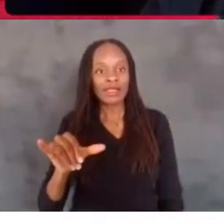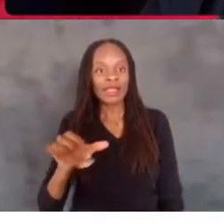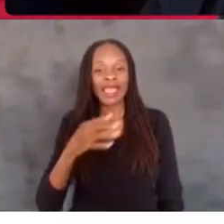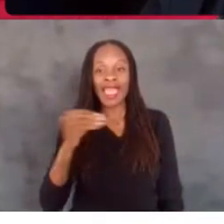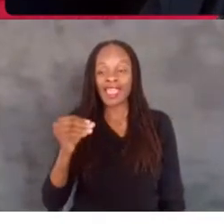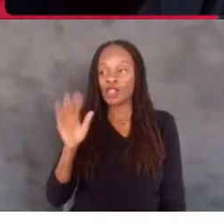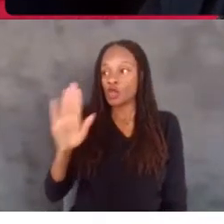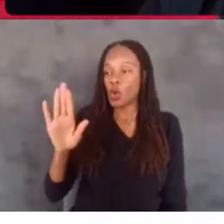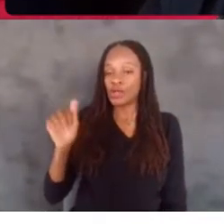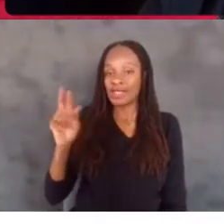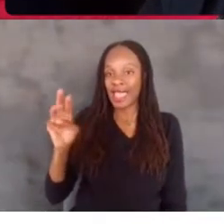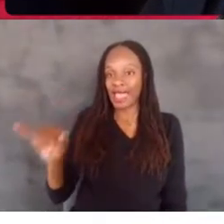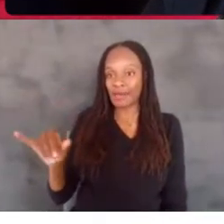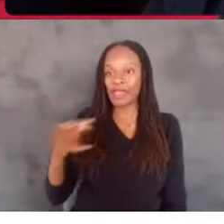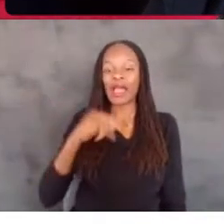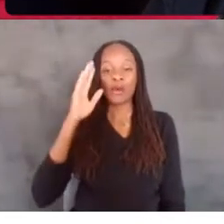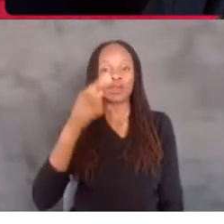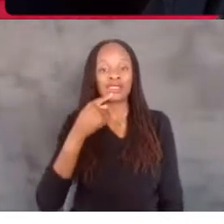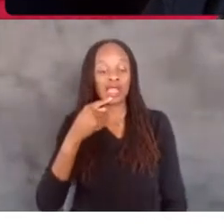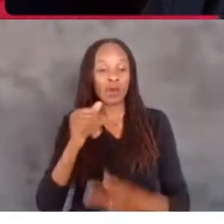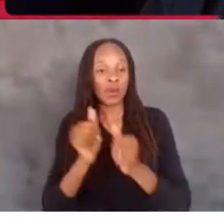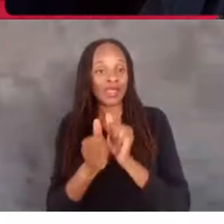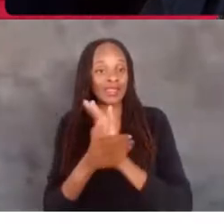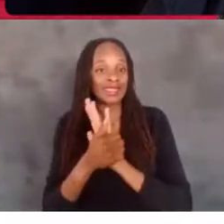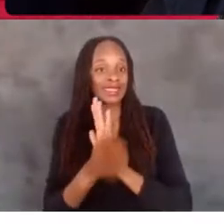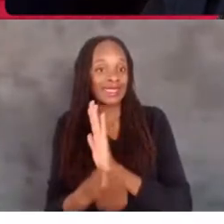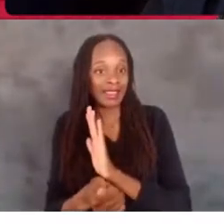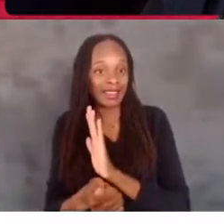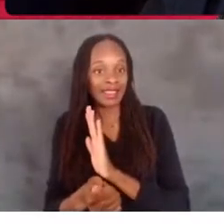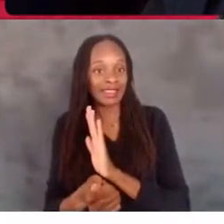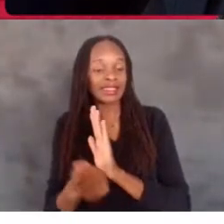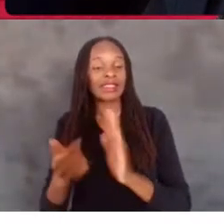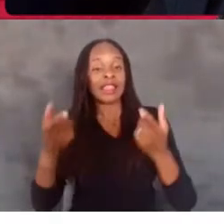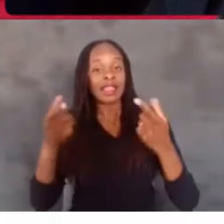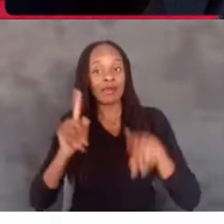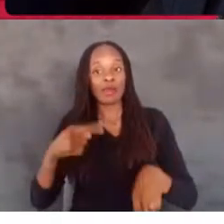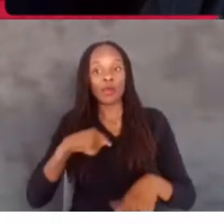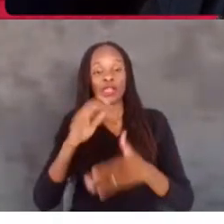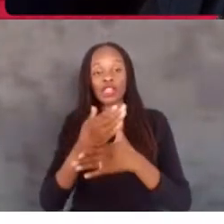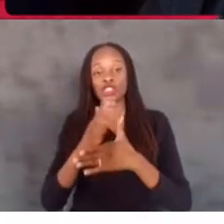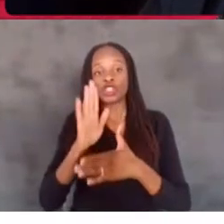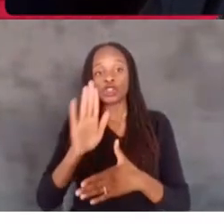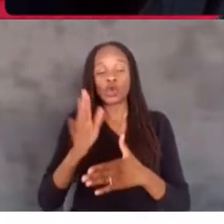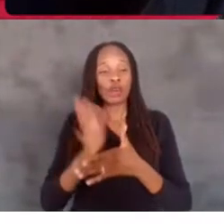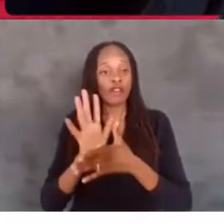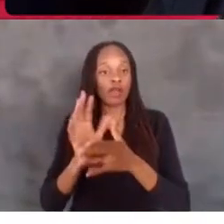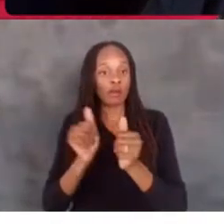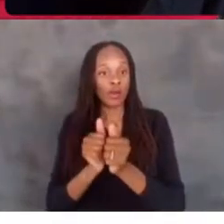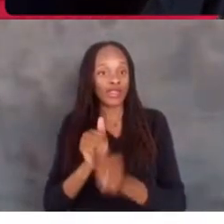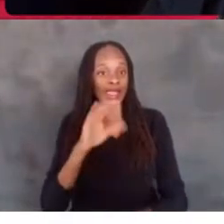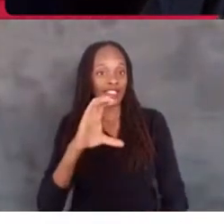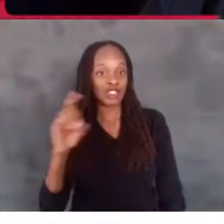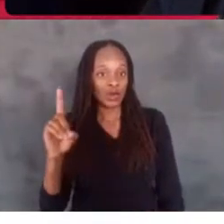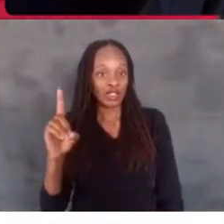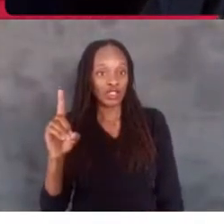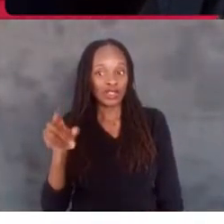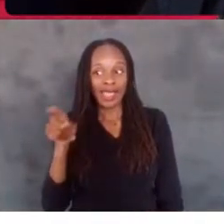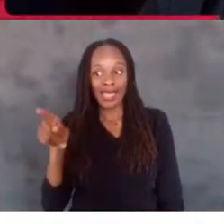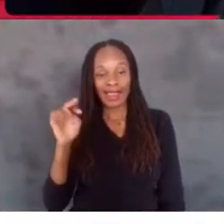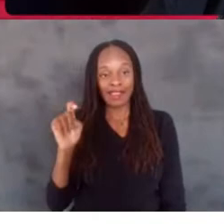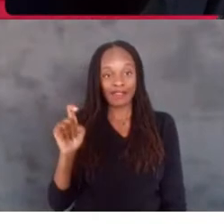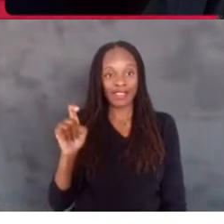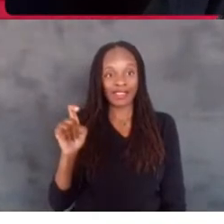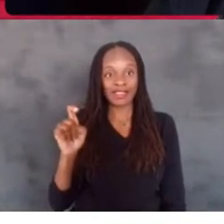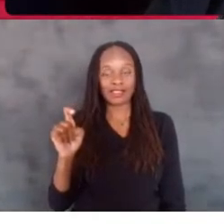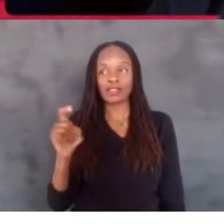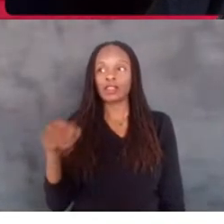I will say, in terms of talent, you know, when we shared your film with those casting directors at Netflix, I mean, they